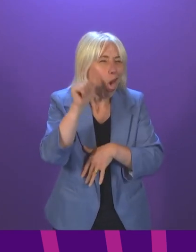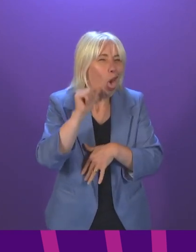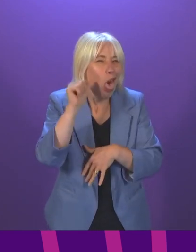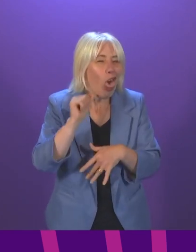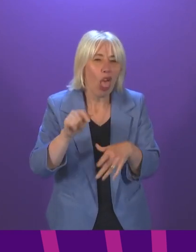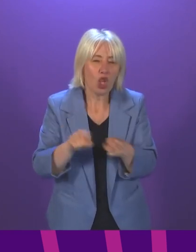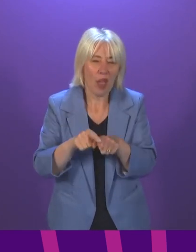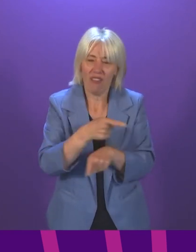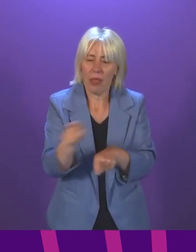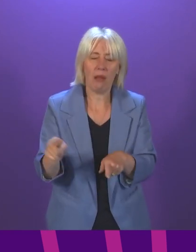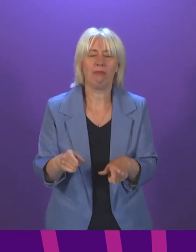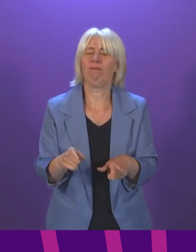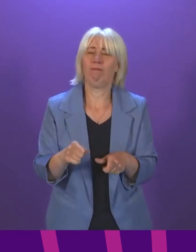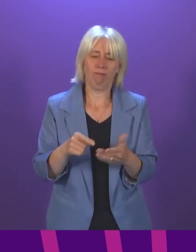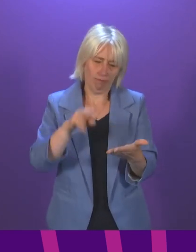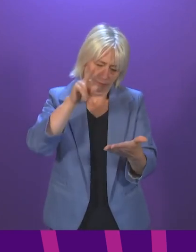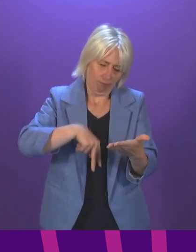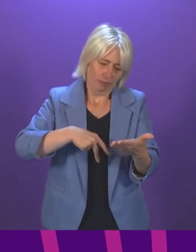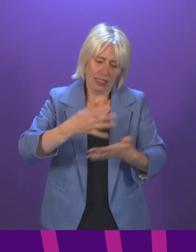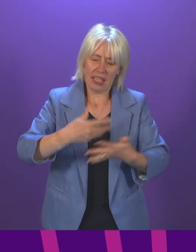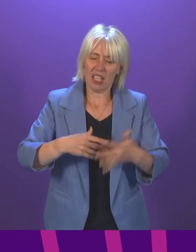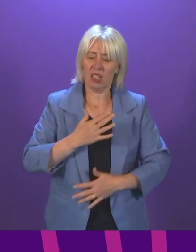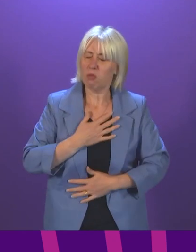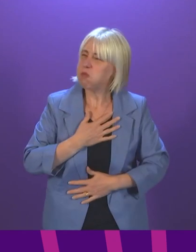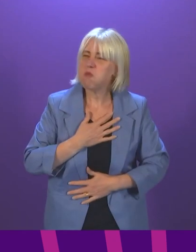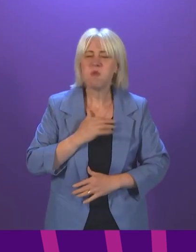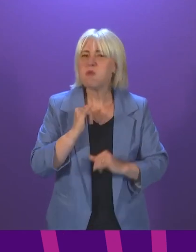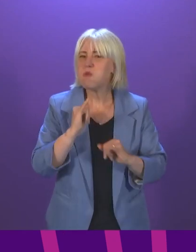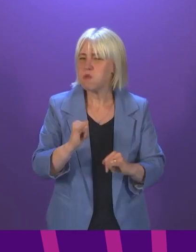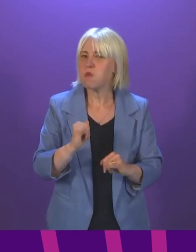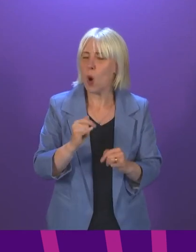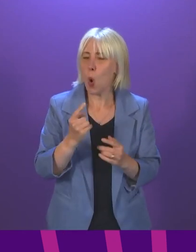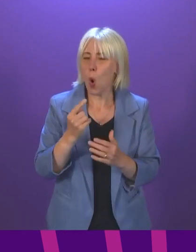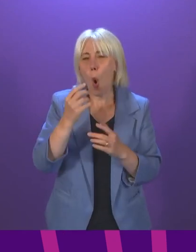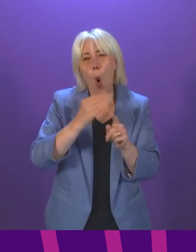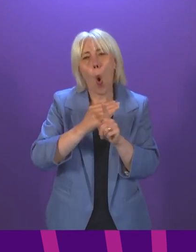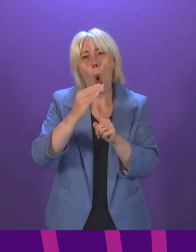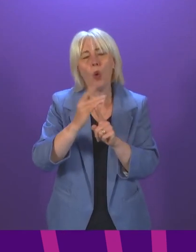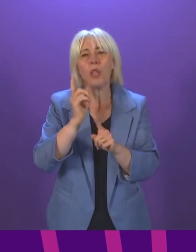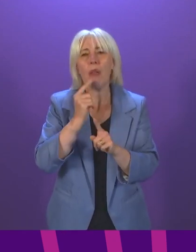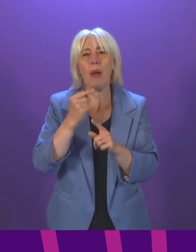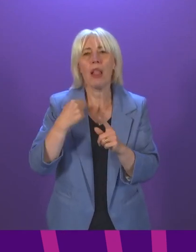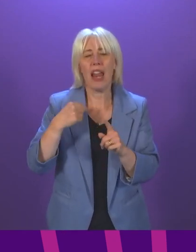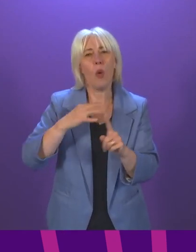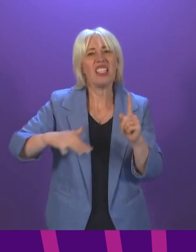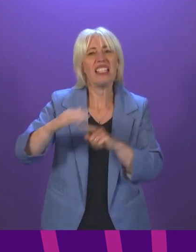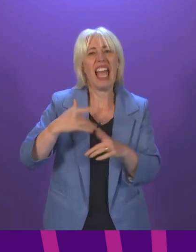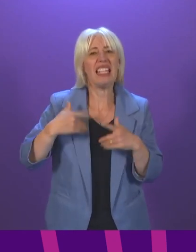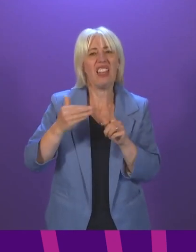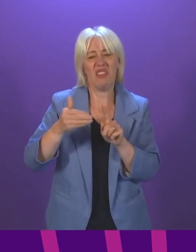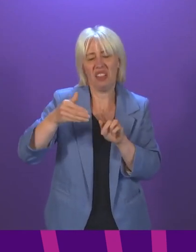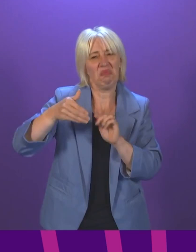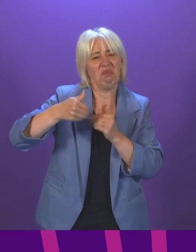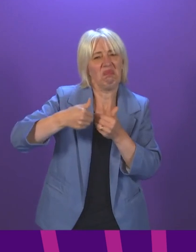figures make grim reading and they are a reminder how marginalised older people feel in our society. Therefore, what further